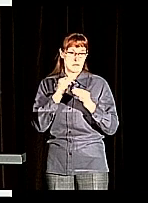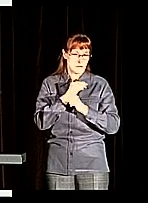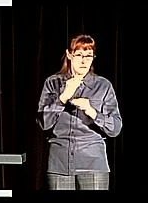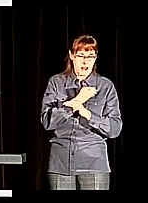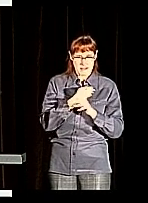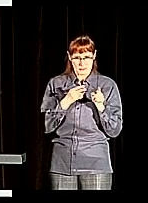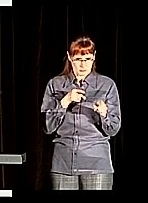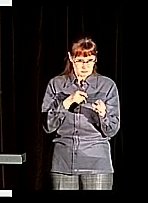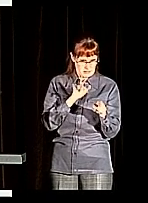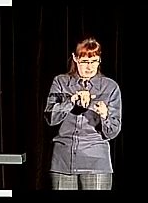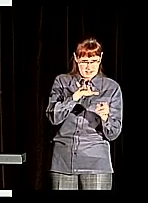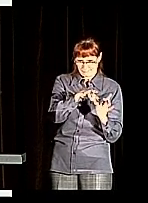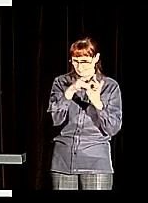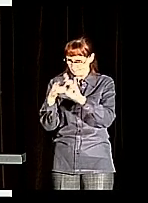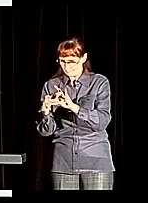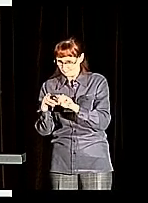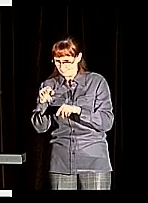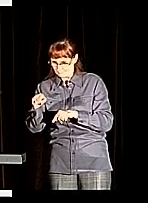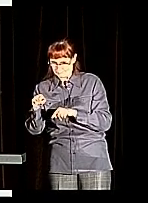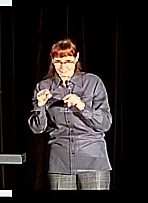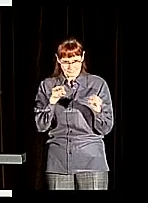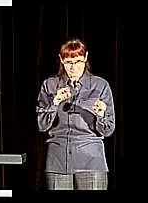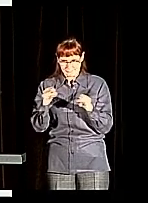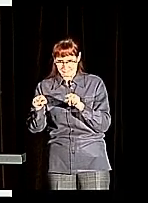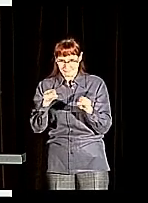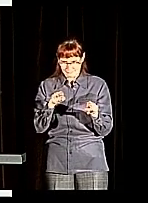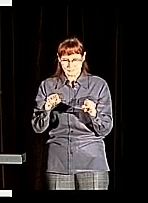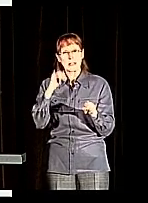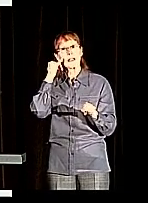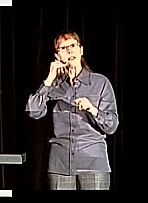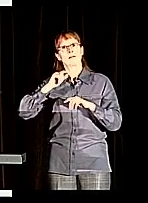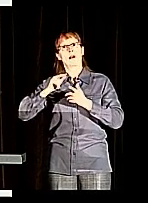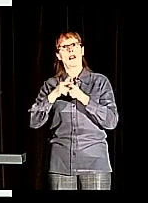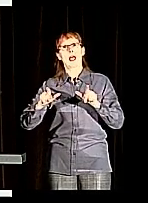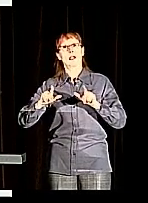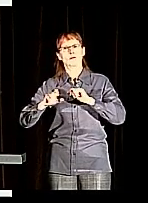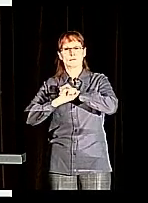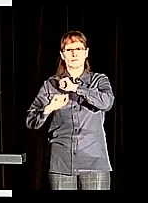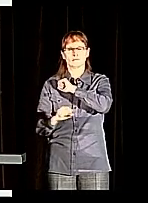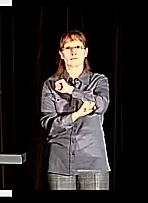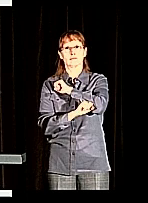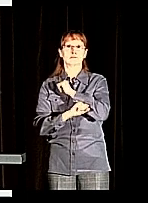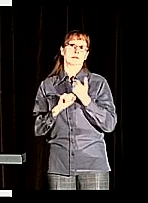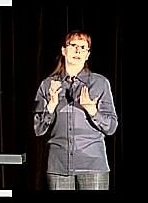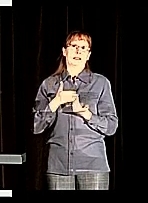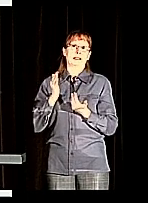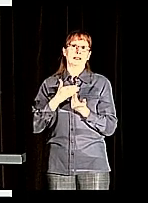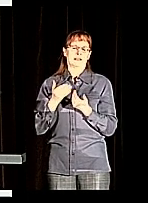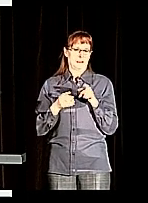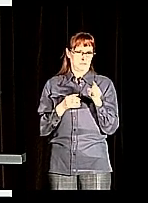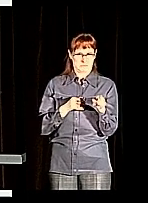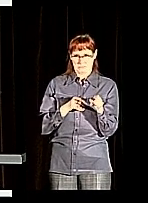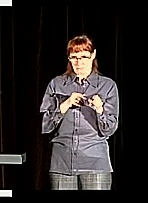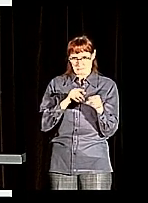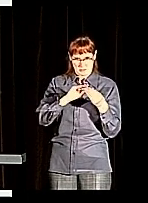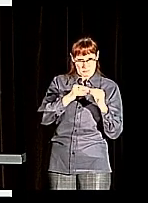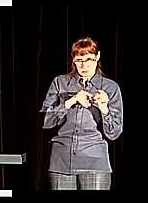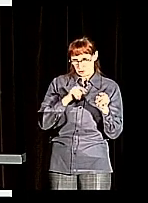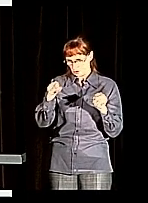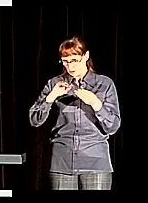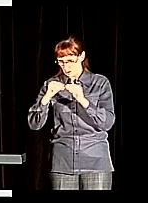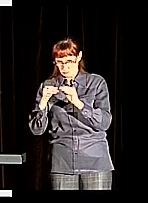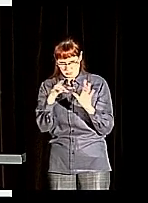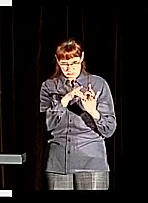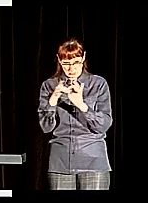another, those things require a pretty solid linguistic foundation that, because deaf kids